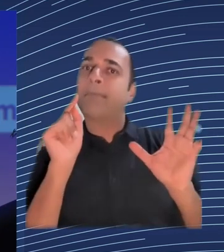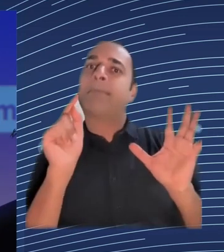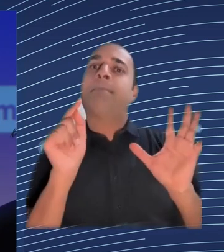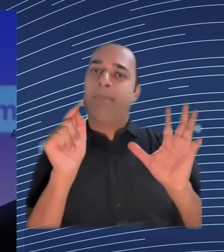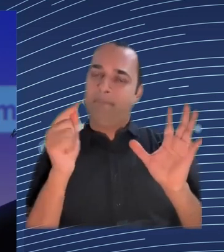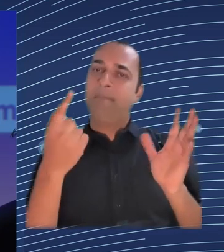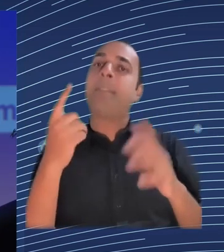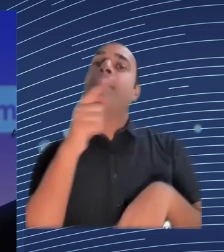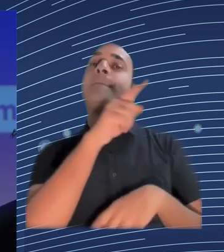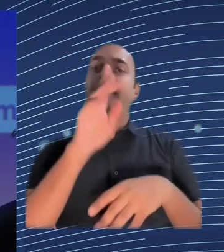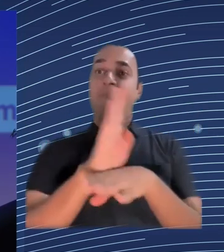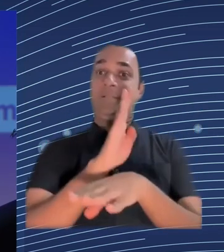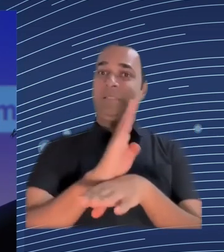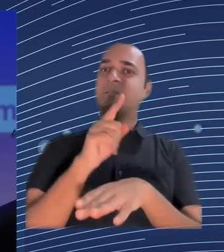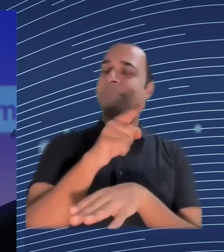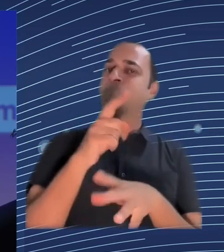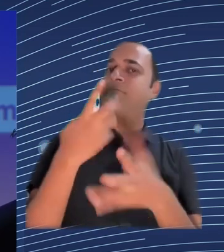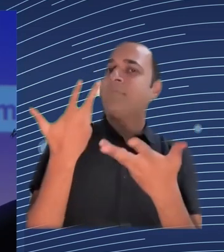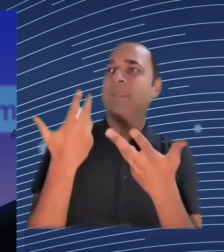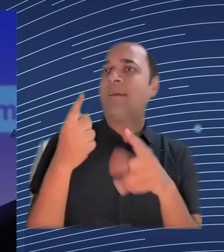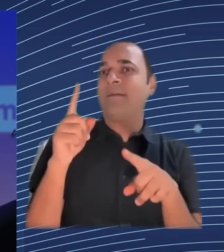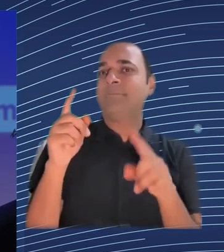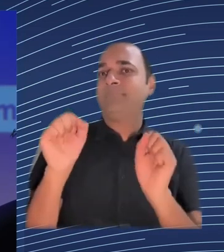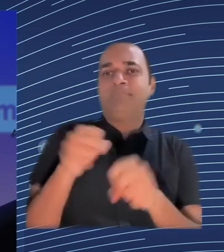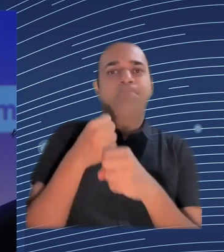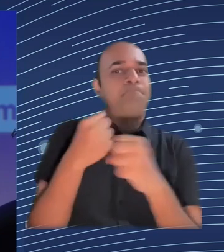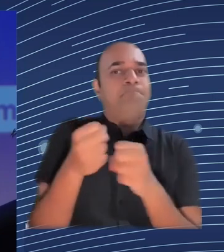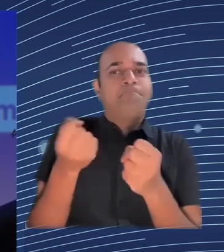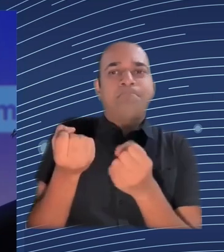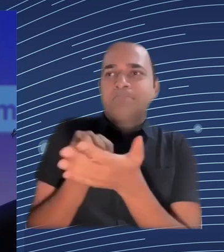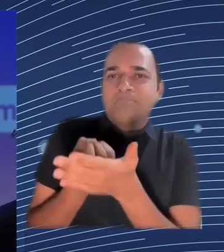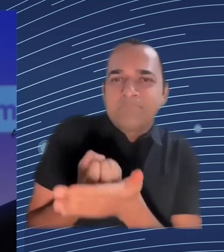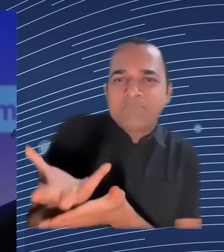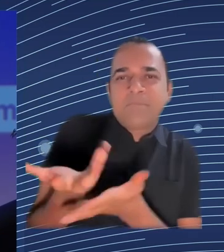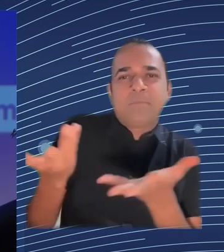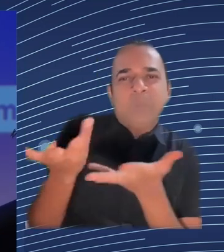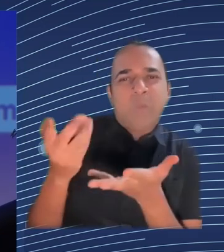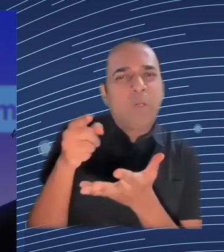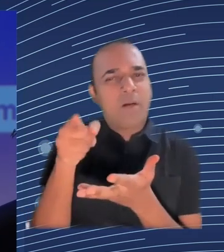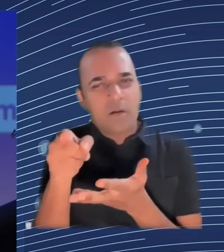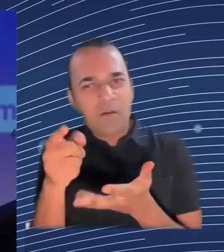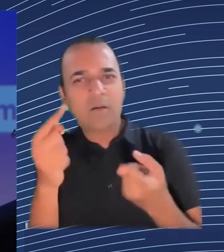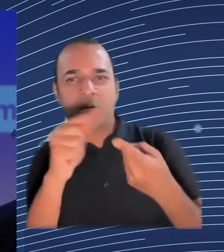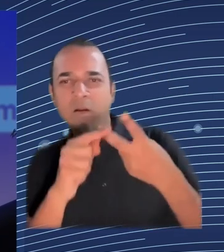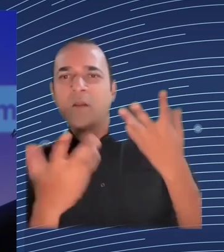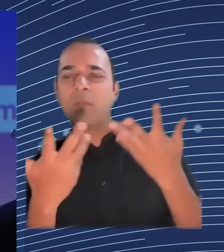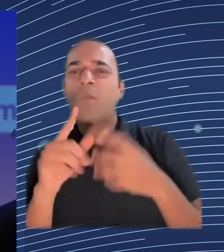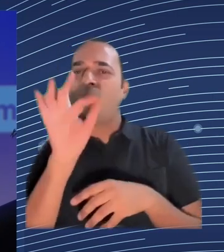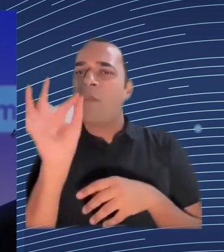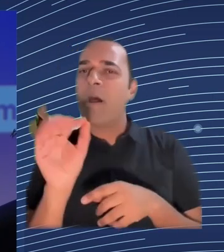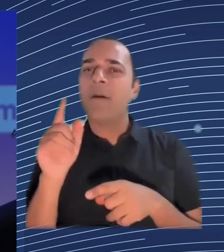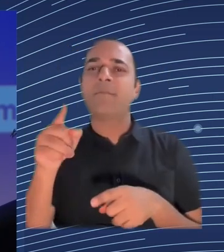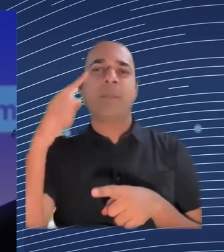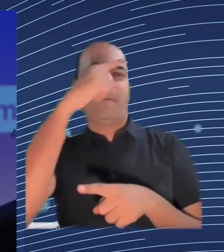of course some companies they don't want but usually more of the problem is that they are not but the thing is the law is clear in that